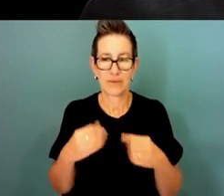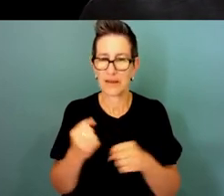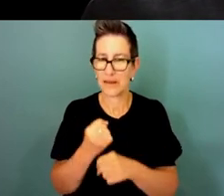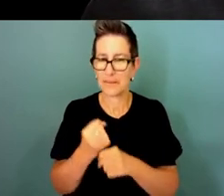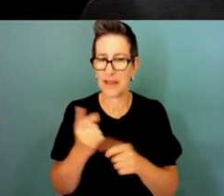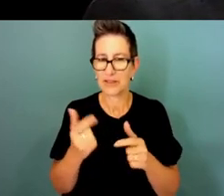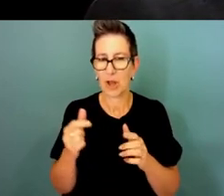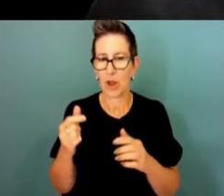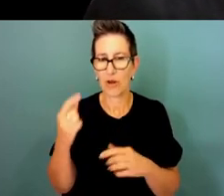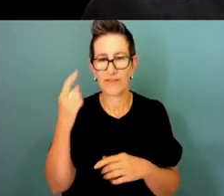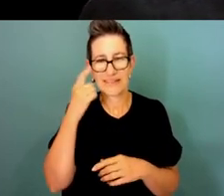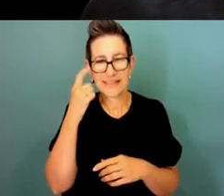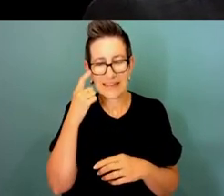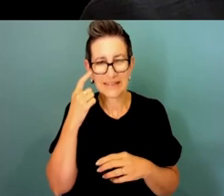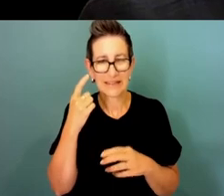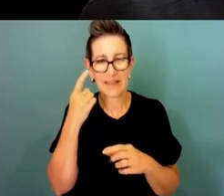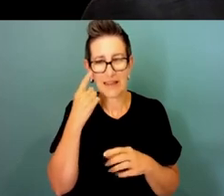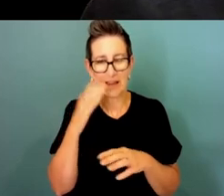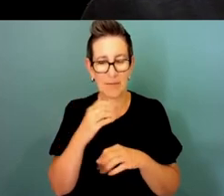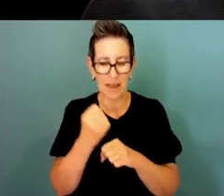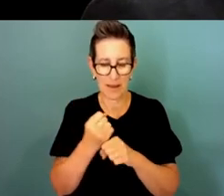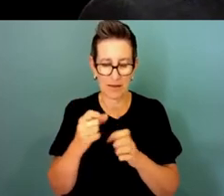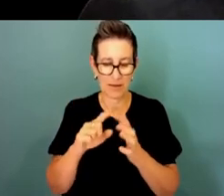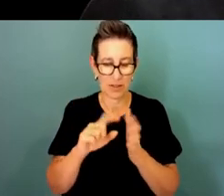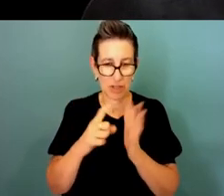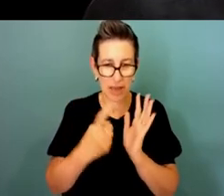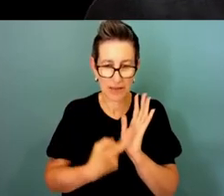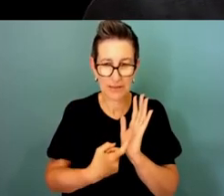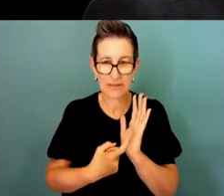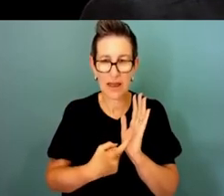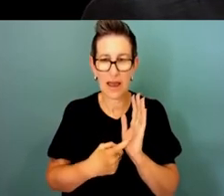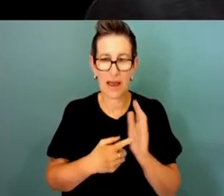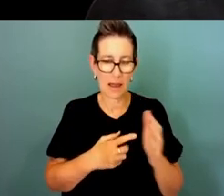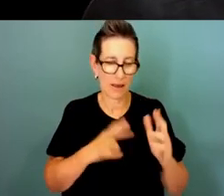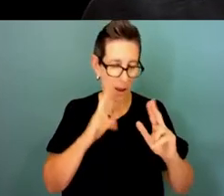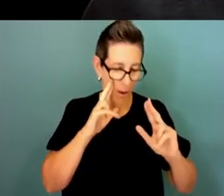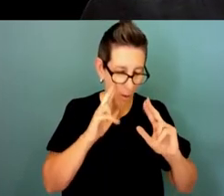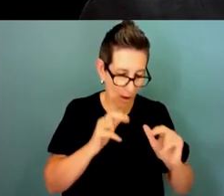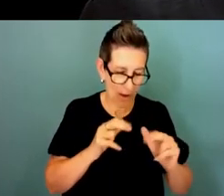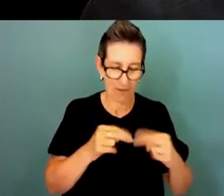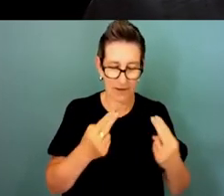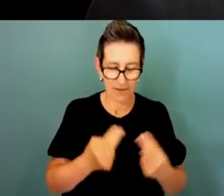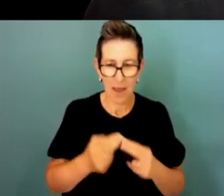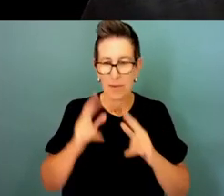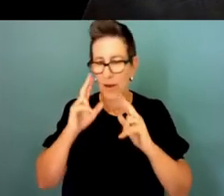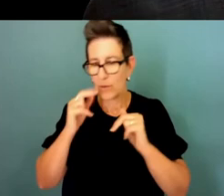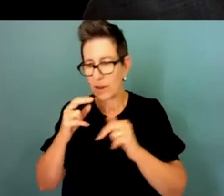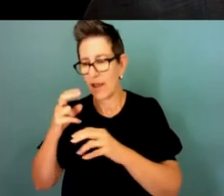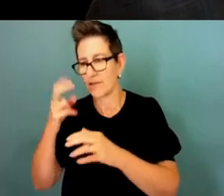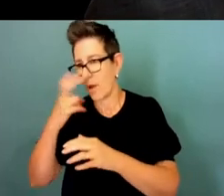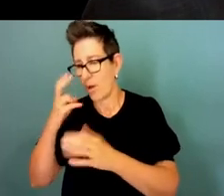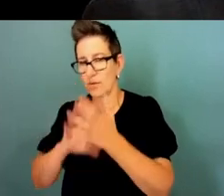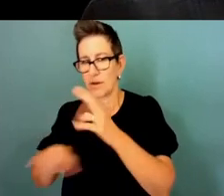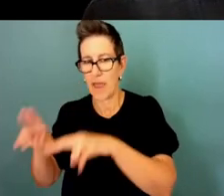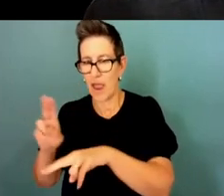particularly in terms of gender for managing families managing aging parents whatever the issue might be and flexibility is much wider than